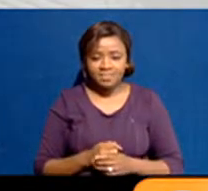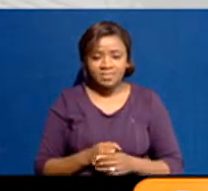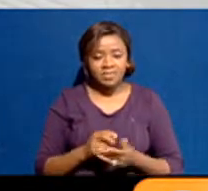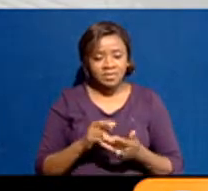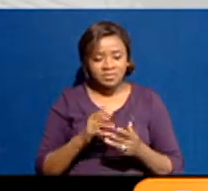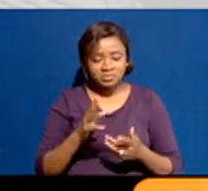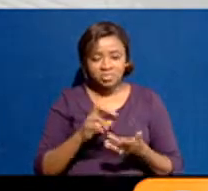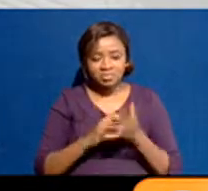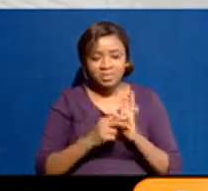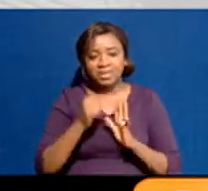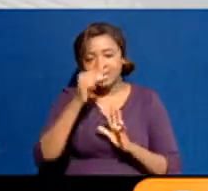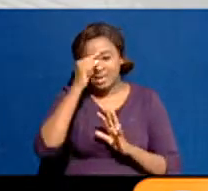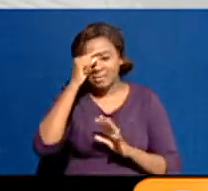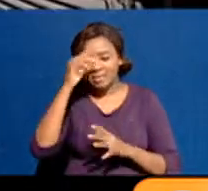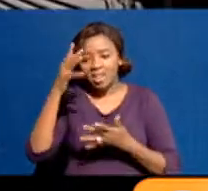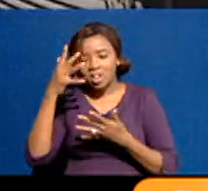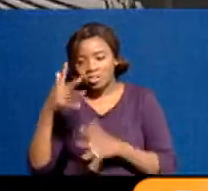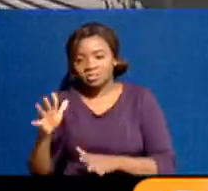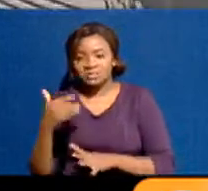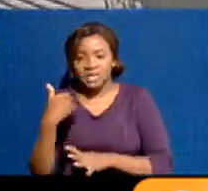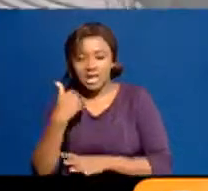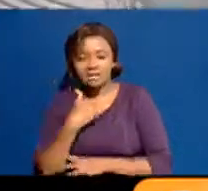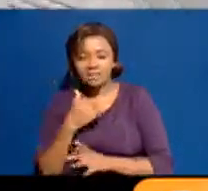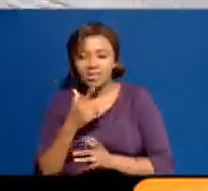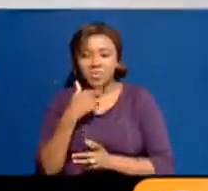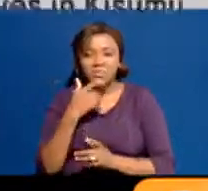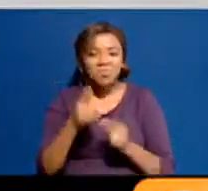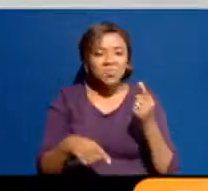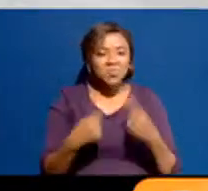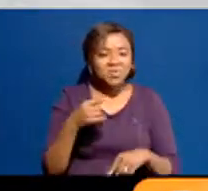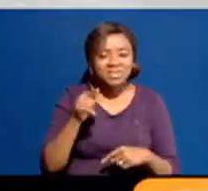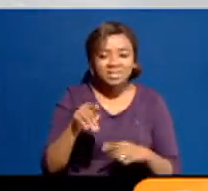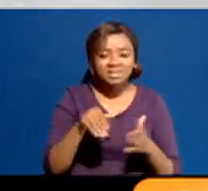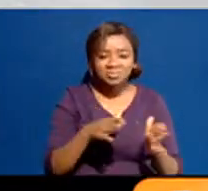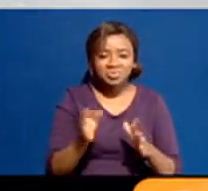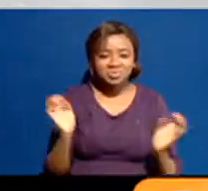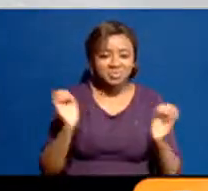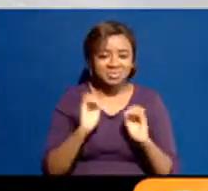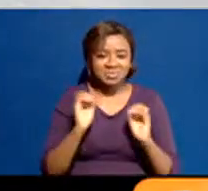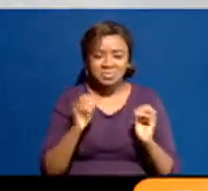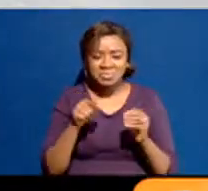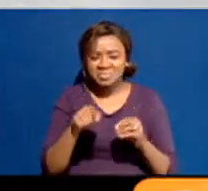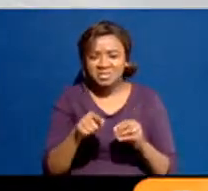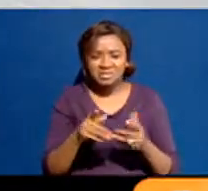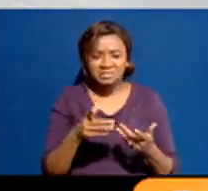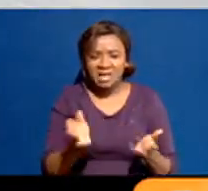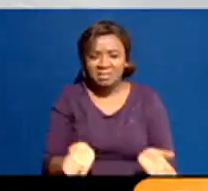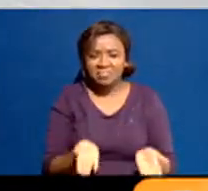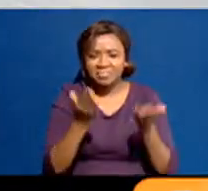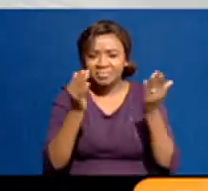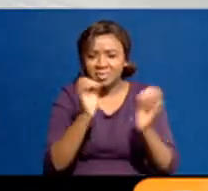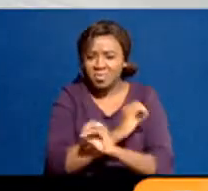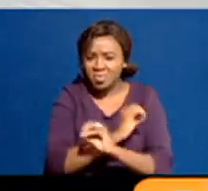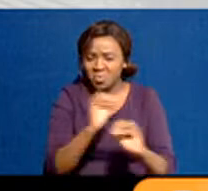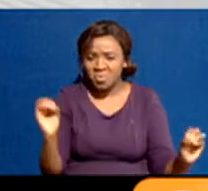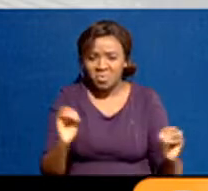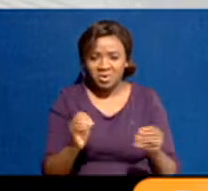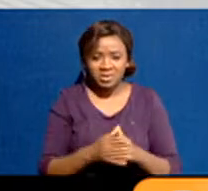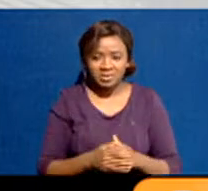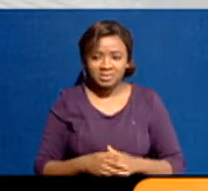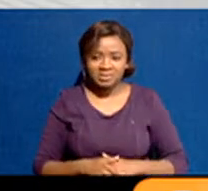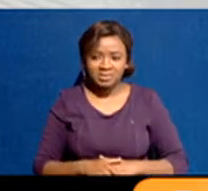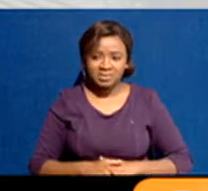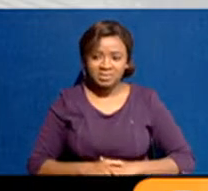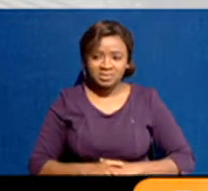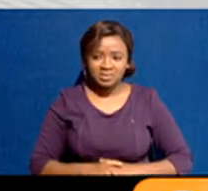battle. The government is losing in terms of revenue, in terms of 80 years. Nobody is winning this, okay? And it's getting worse. So there's no winning. Nobody is going to win.